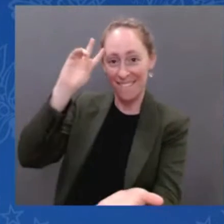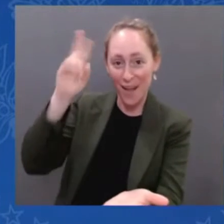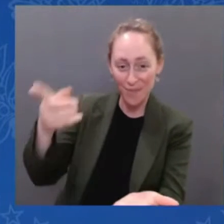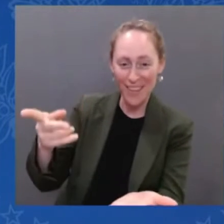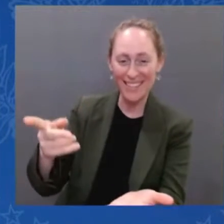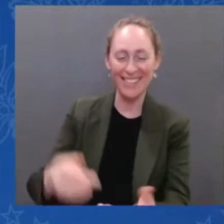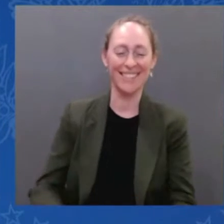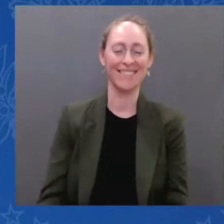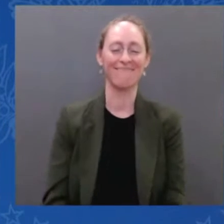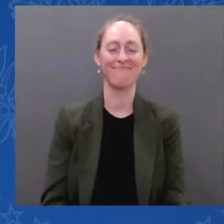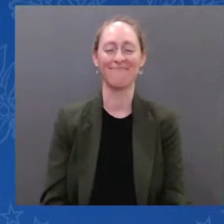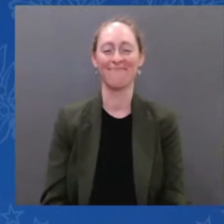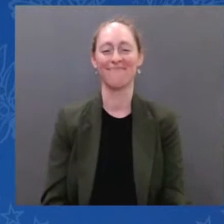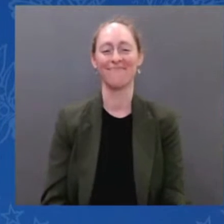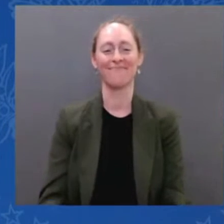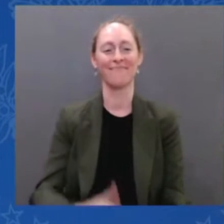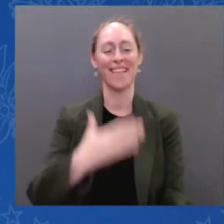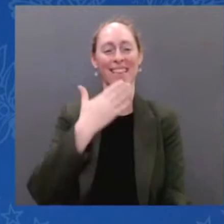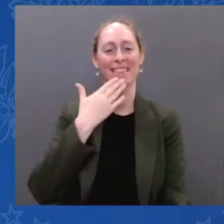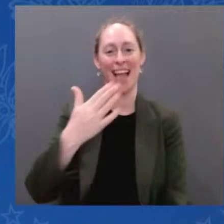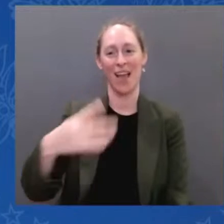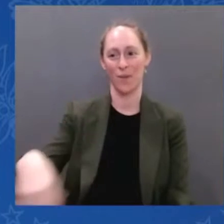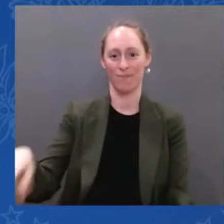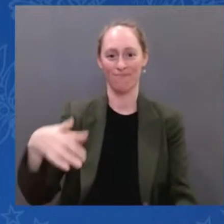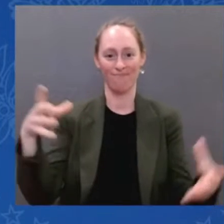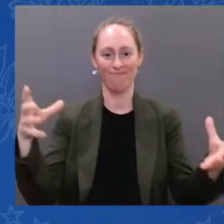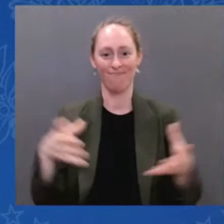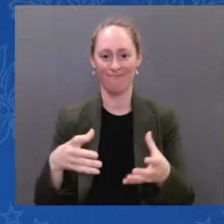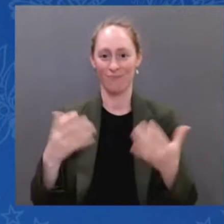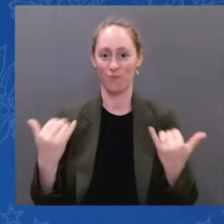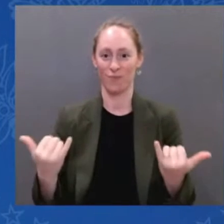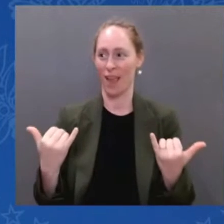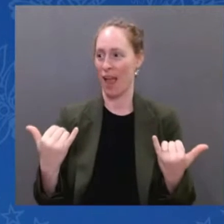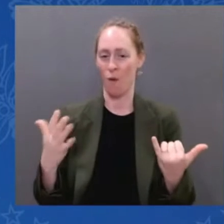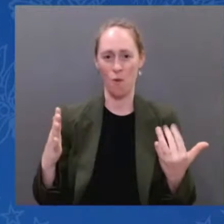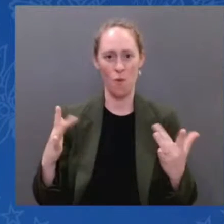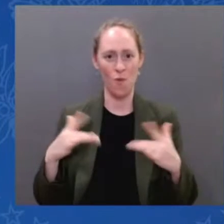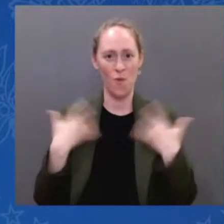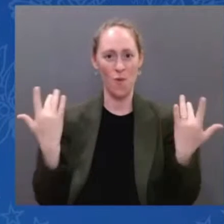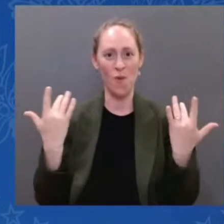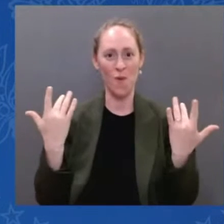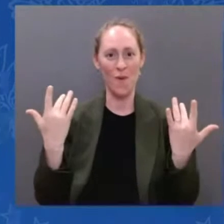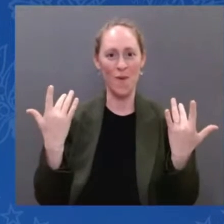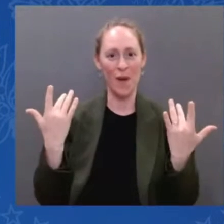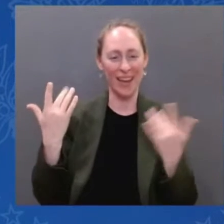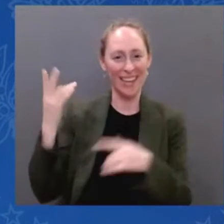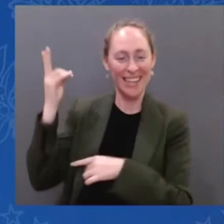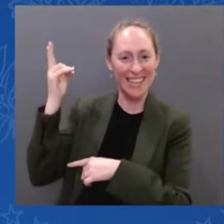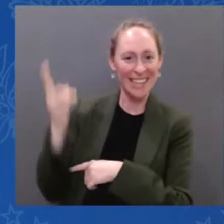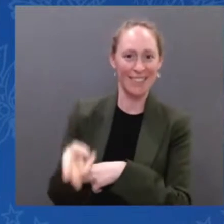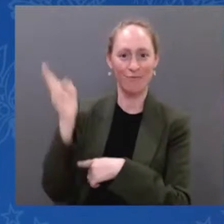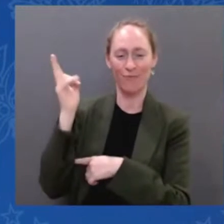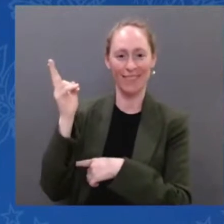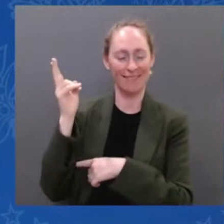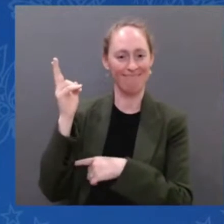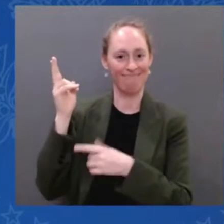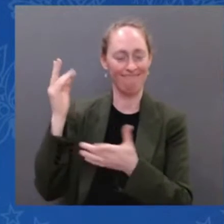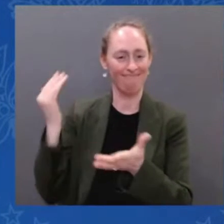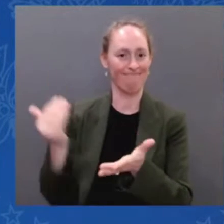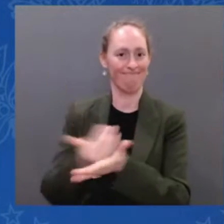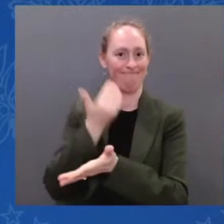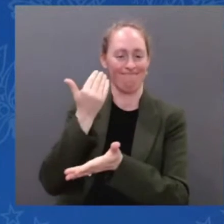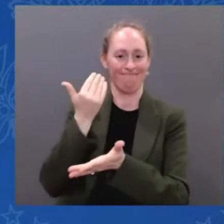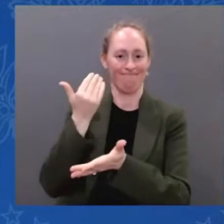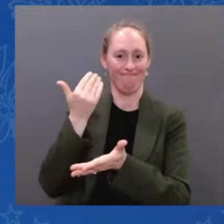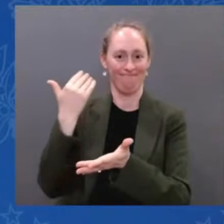historic occasion. We are here to view the highest resolution image of the infrared universe anyone has